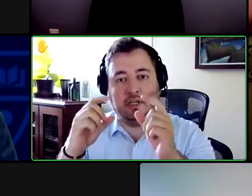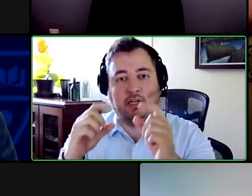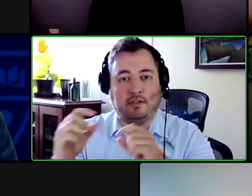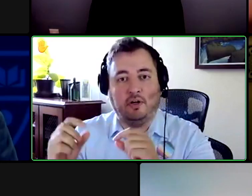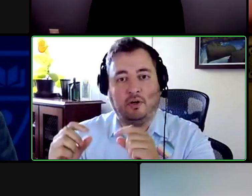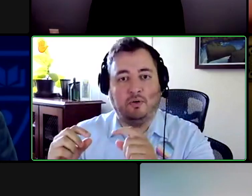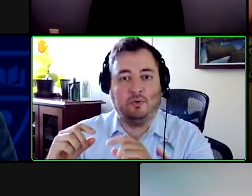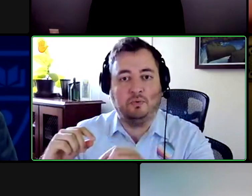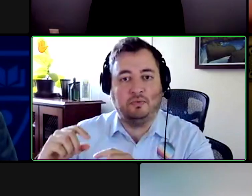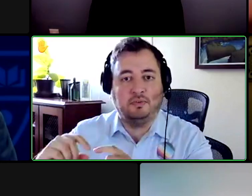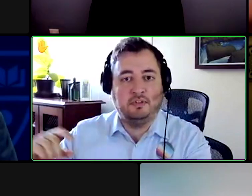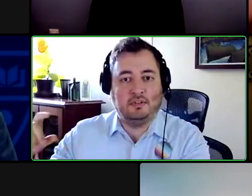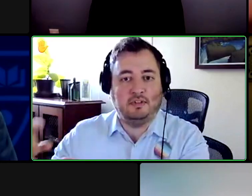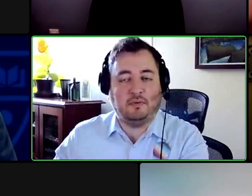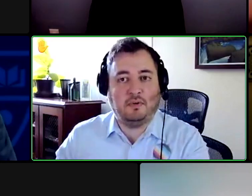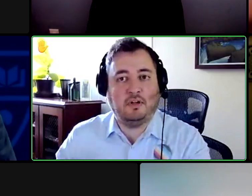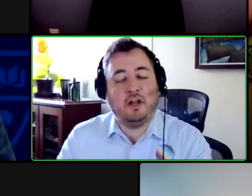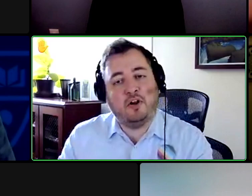and um